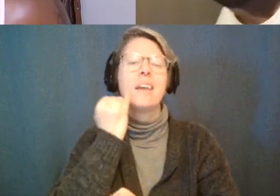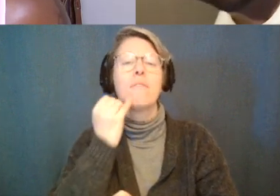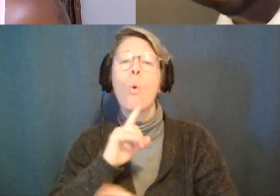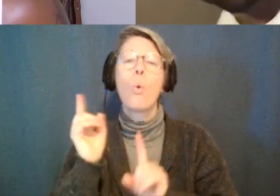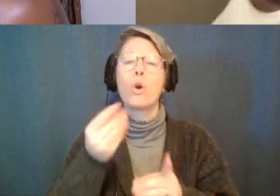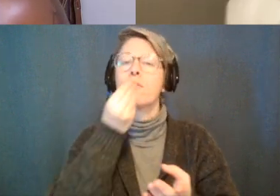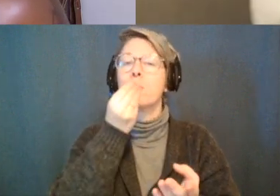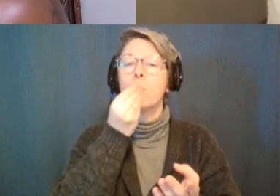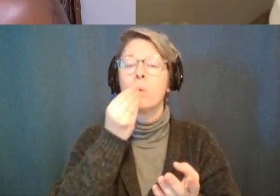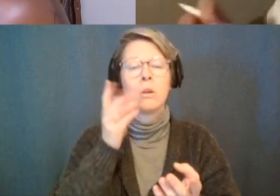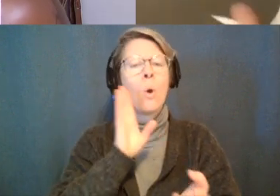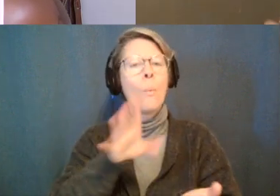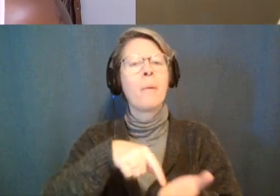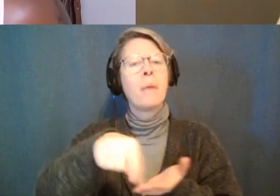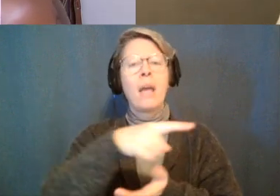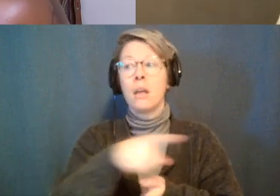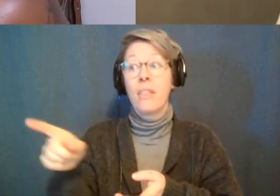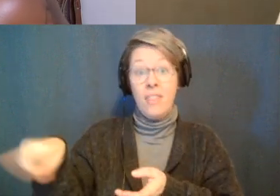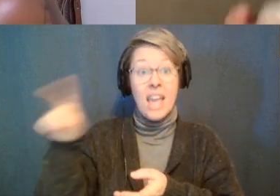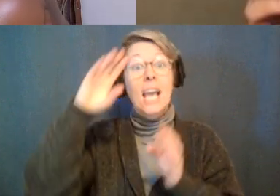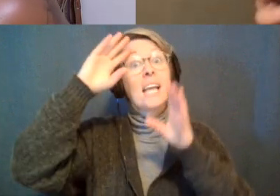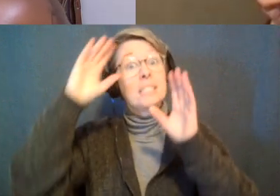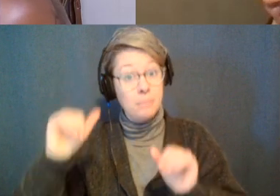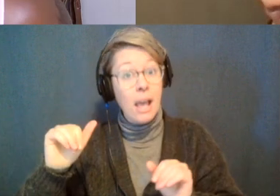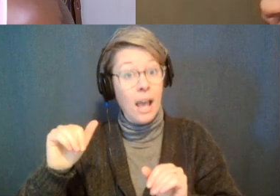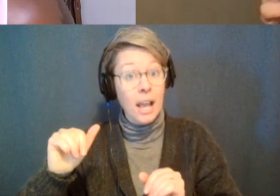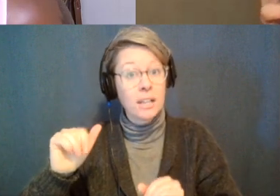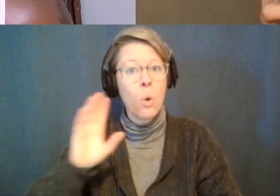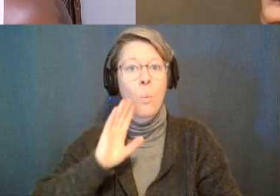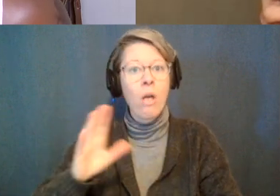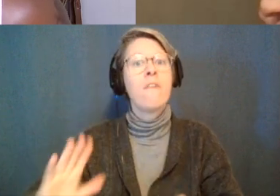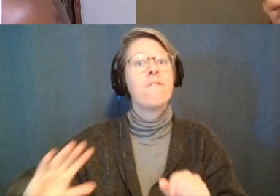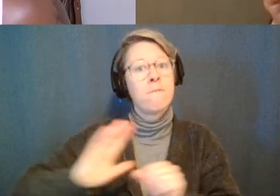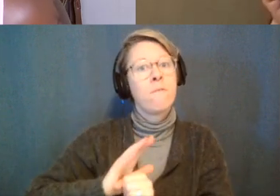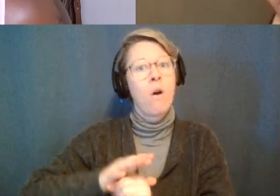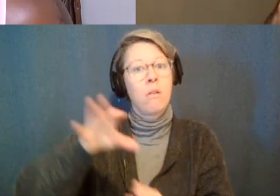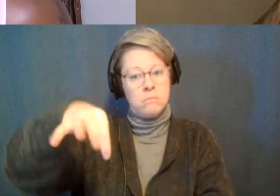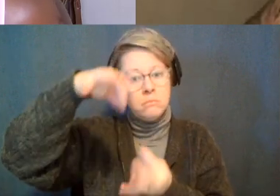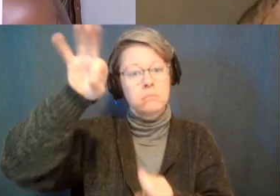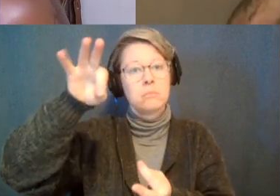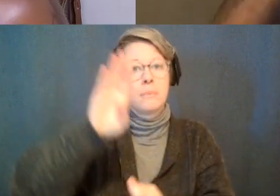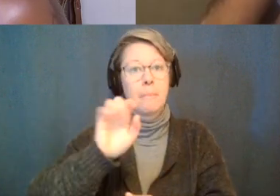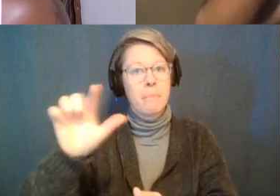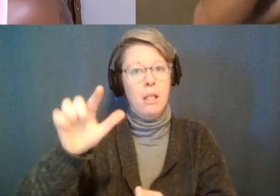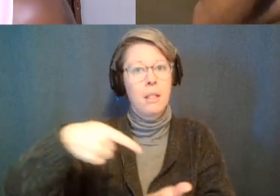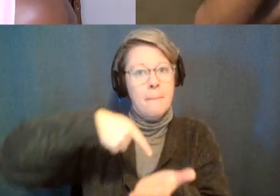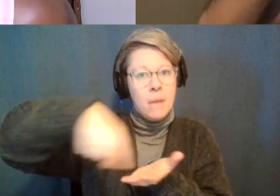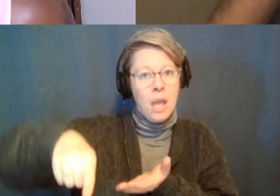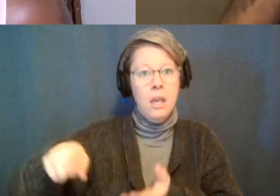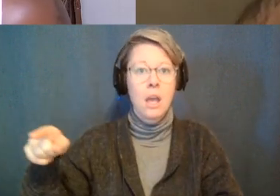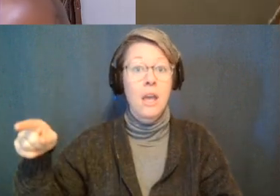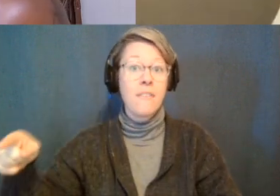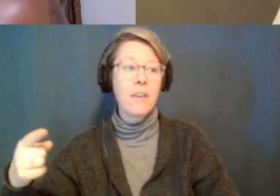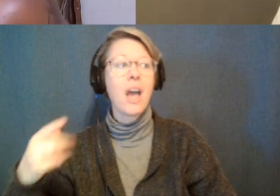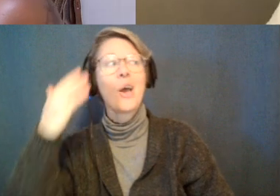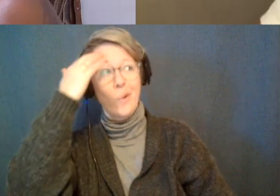expect her they expect her to take on the whole tab of uber eats and when they know that she's doing that they go ham on the